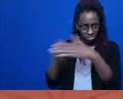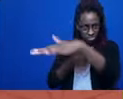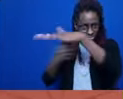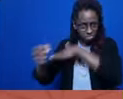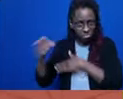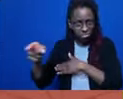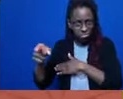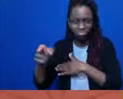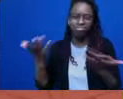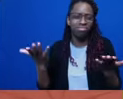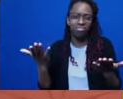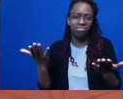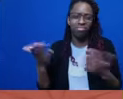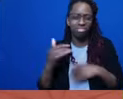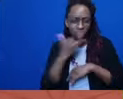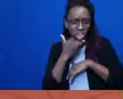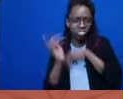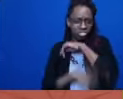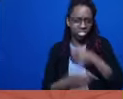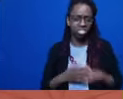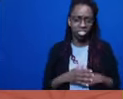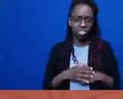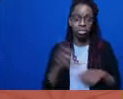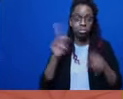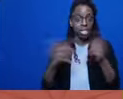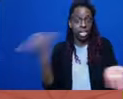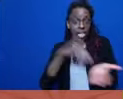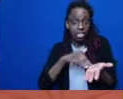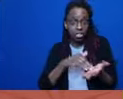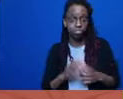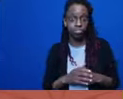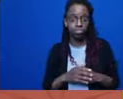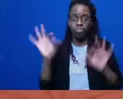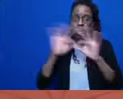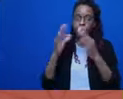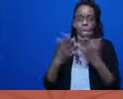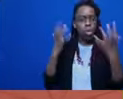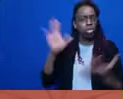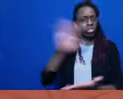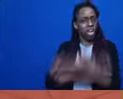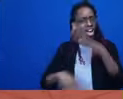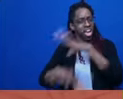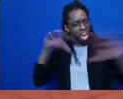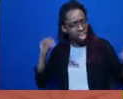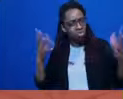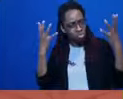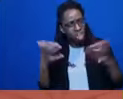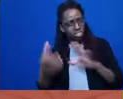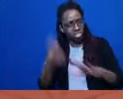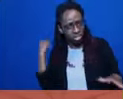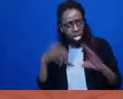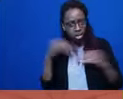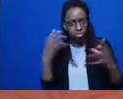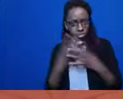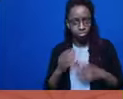daughter out and chose to take the deal that was offered. And that was their choice and the best choice